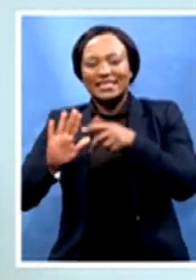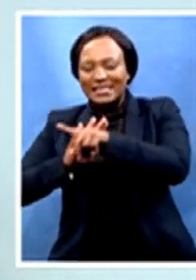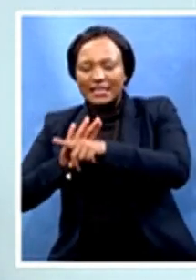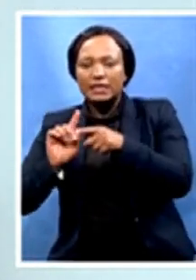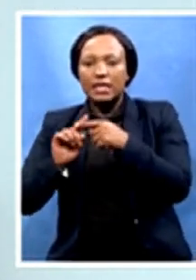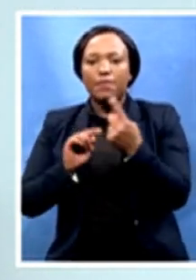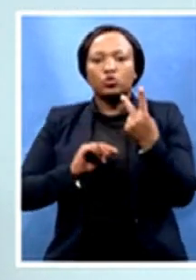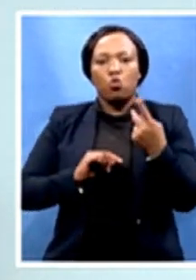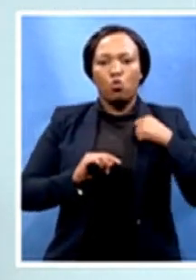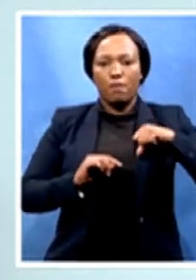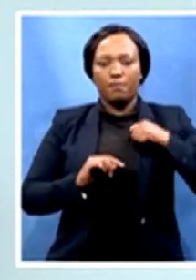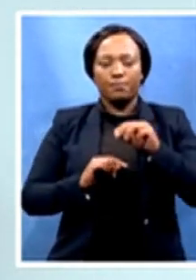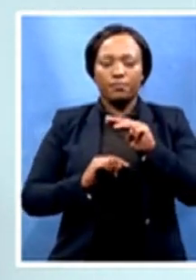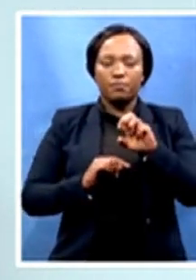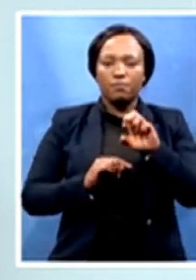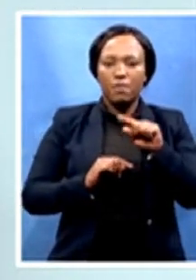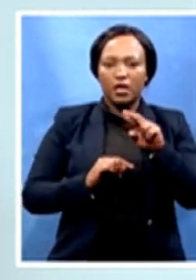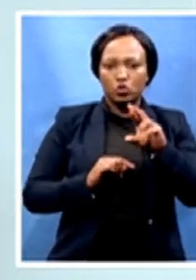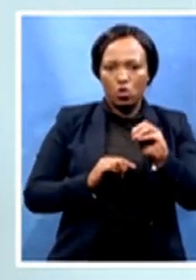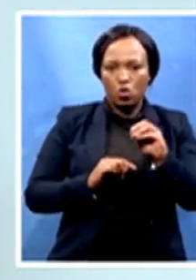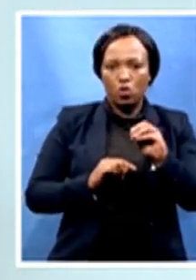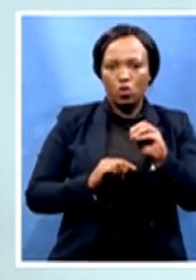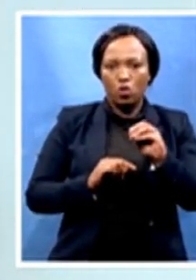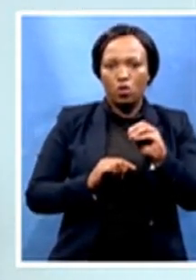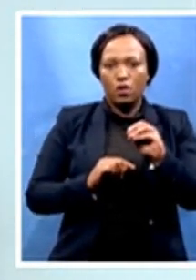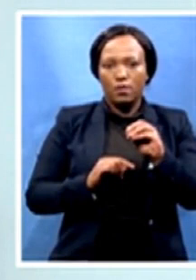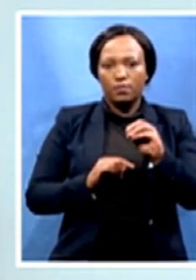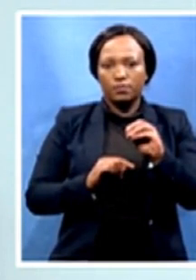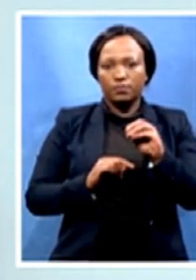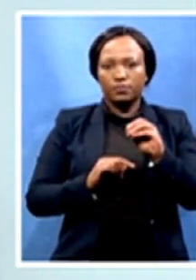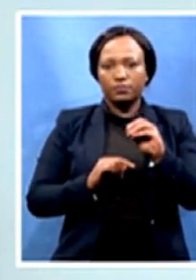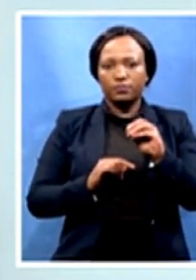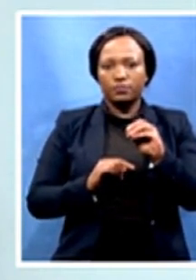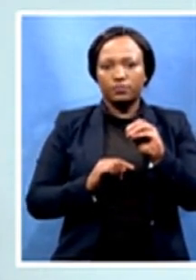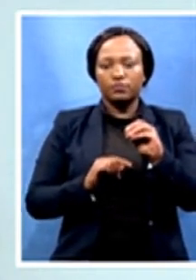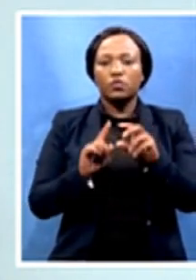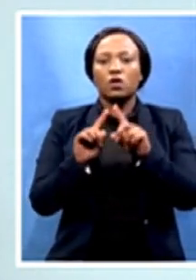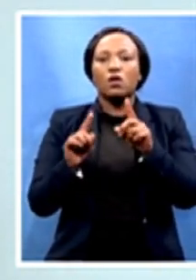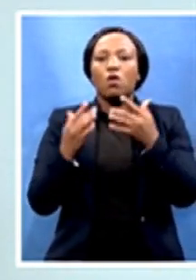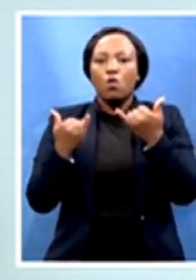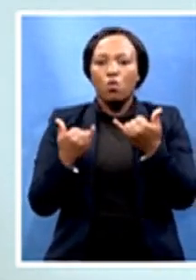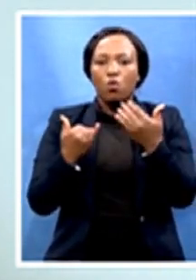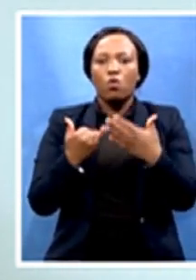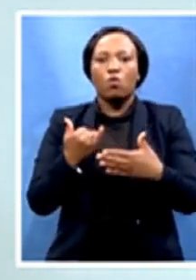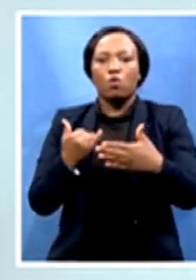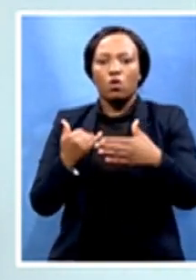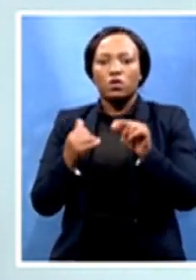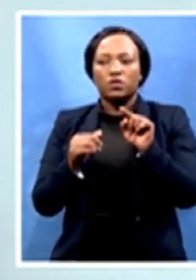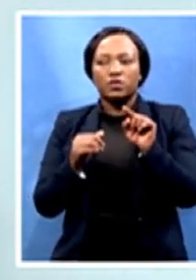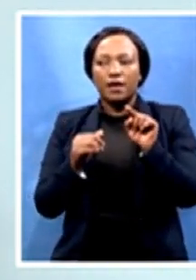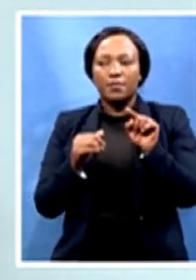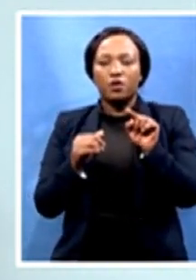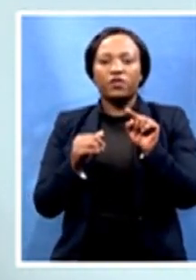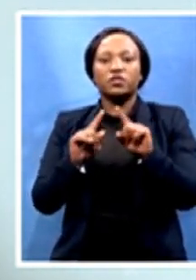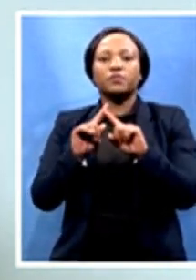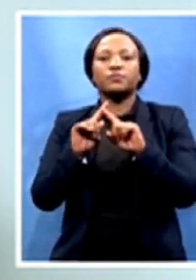I would encourage them to go and to apply, to go to the, we have trained LED officers of municipalities as well. So they don't depend on